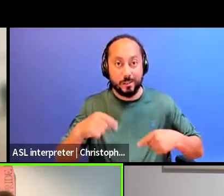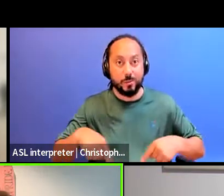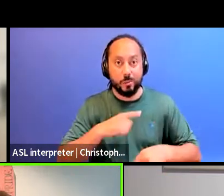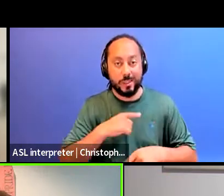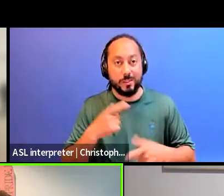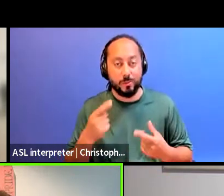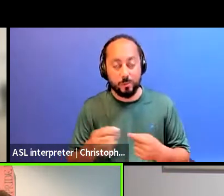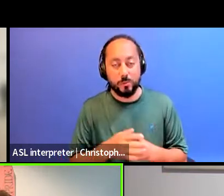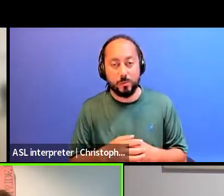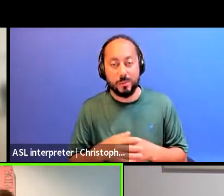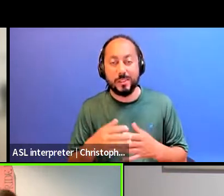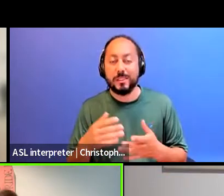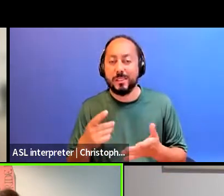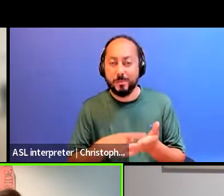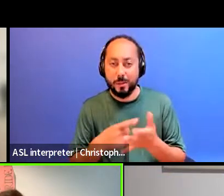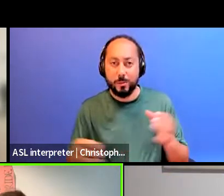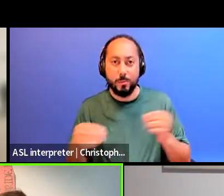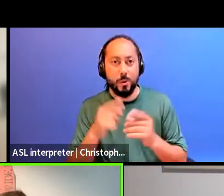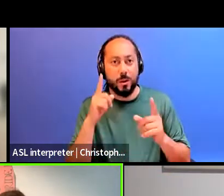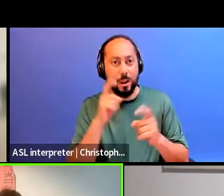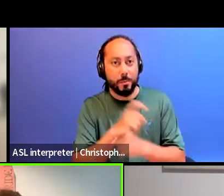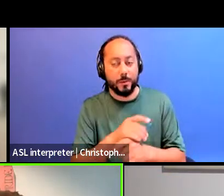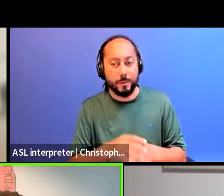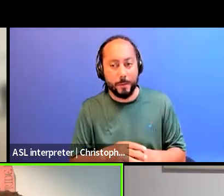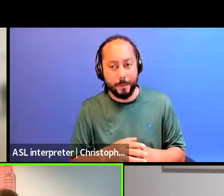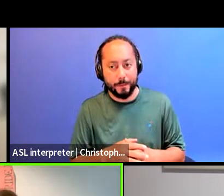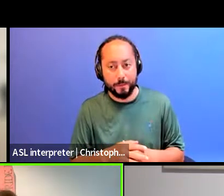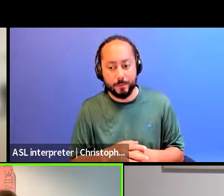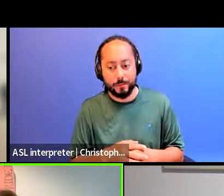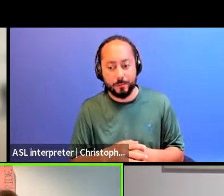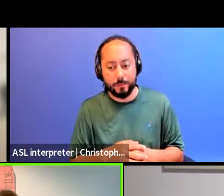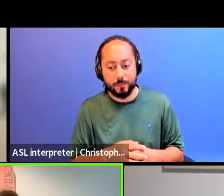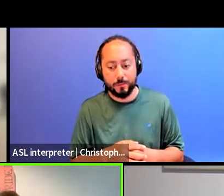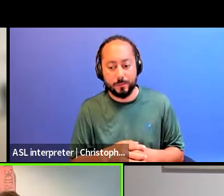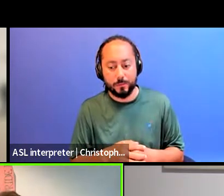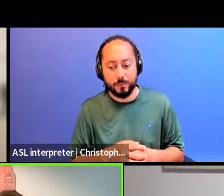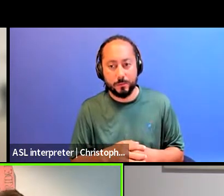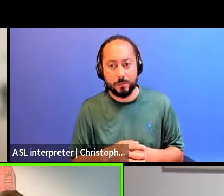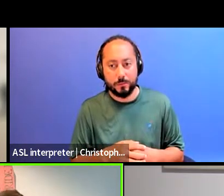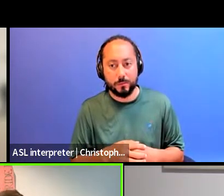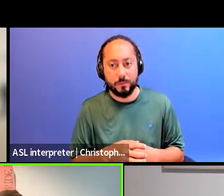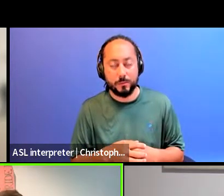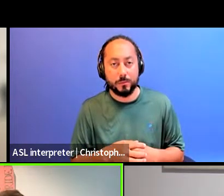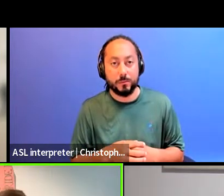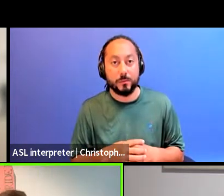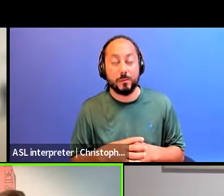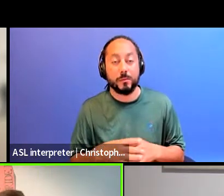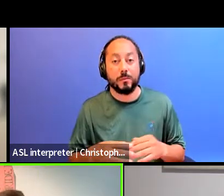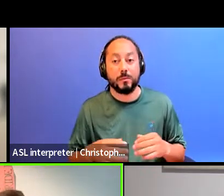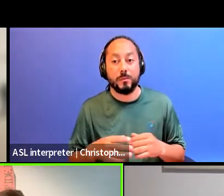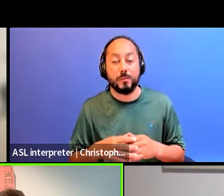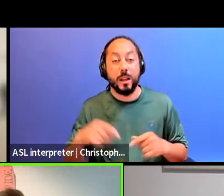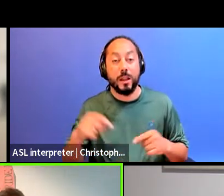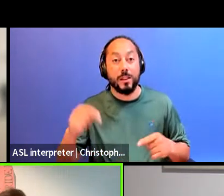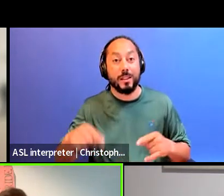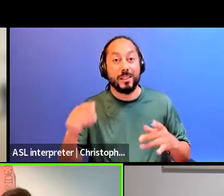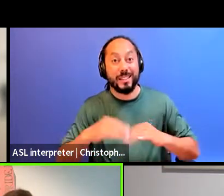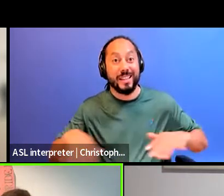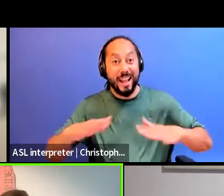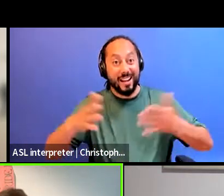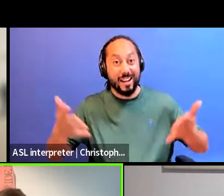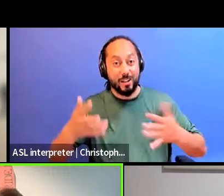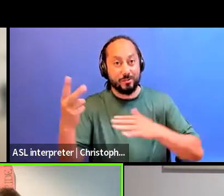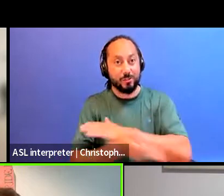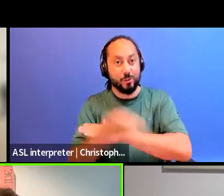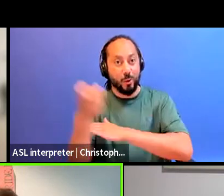some of it is more complicated. So this gets into, you know, we're gardening, the land that we're on, this is stolen. We are